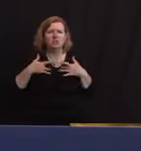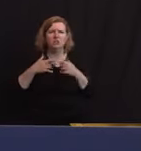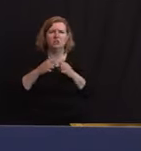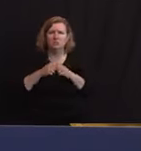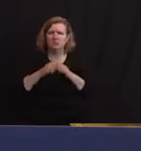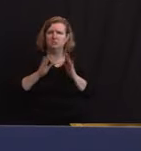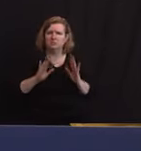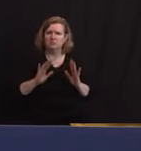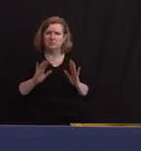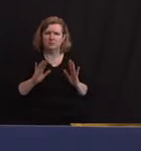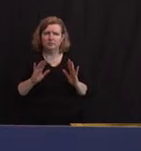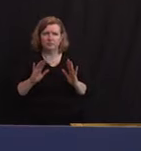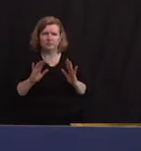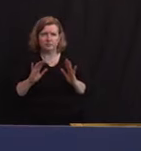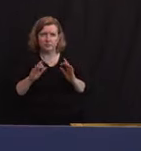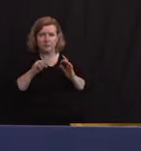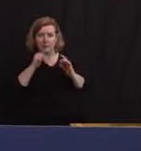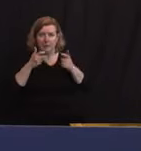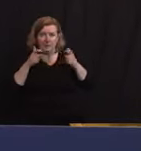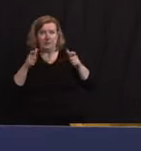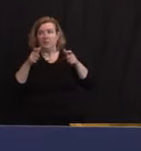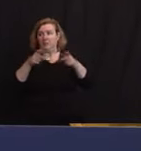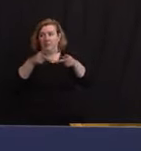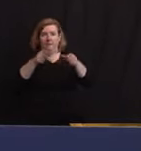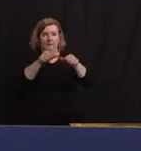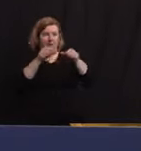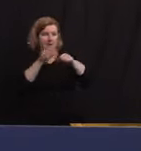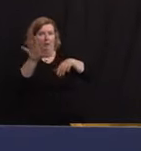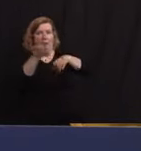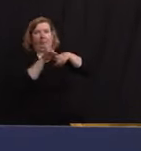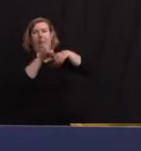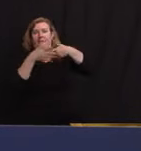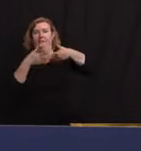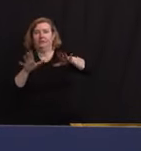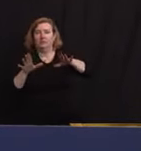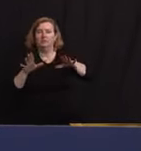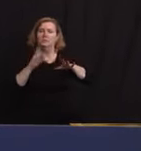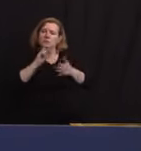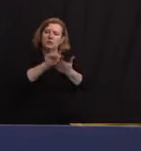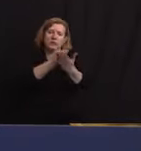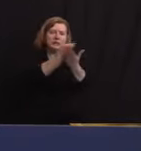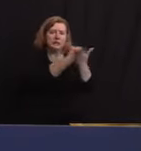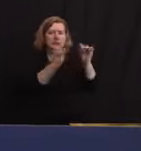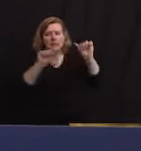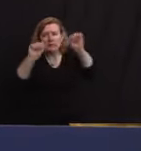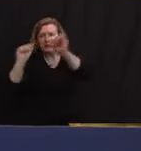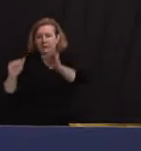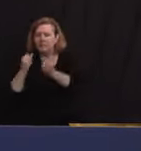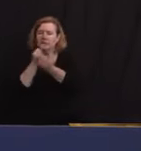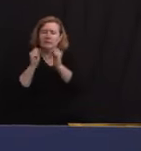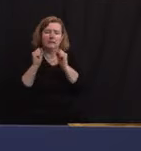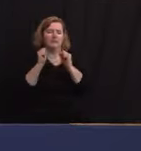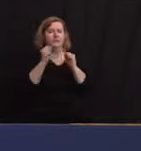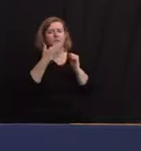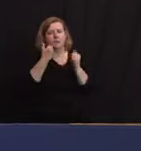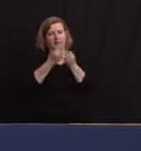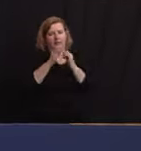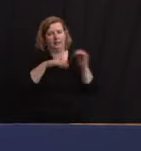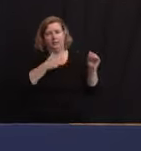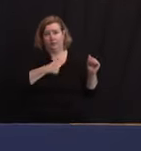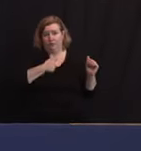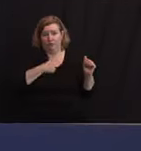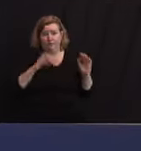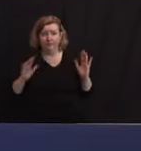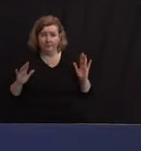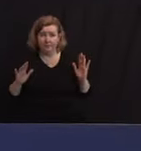that's a prime source of infection, but I think we're still going to be better to be safe than sorry. You good on that? I want to make sure. Yeah. You know, CDC